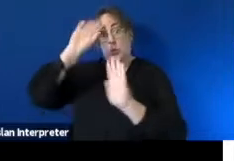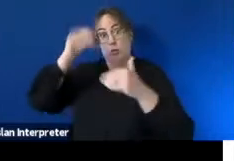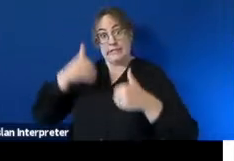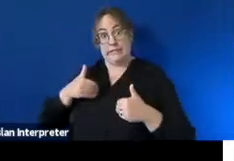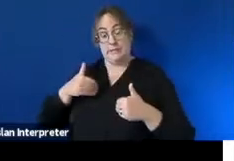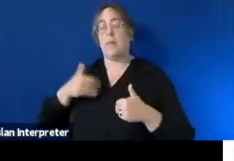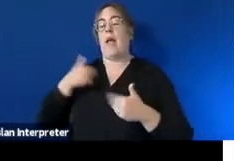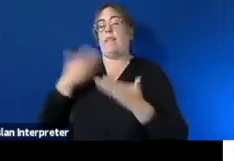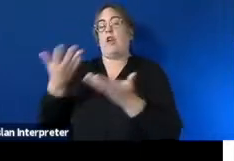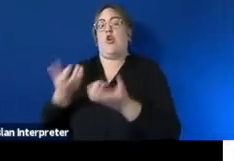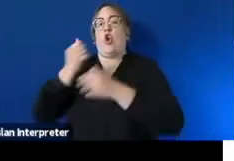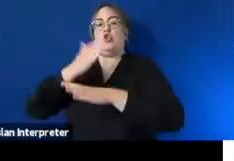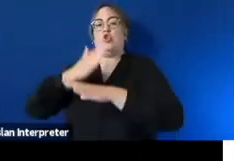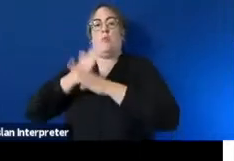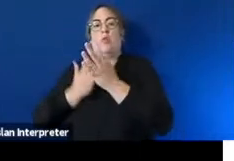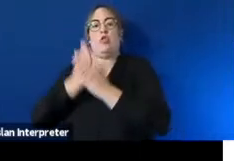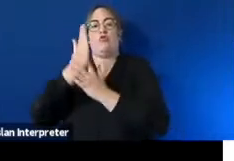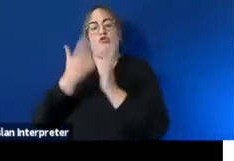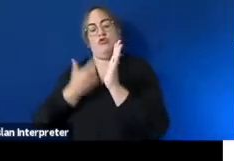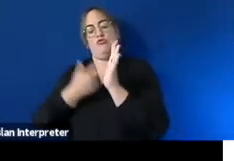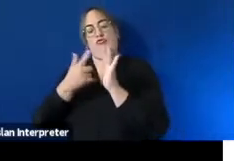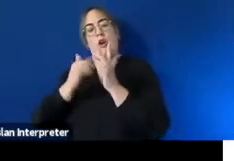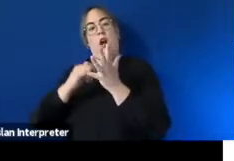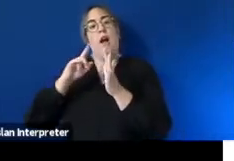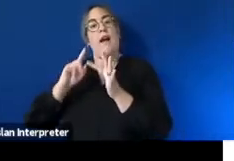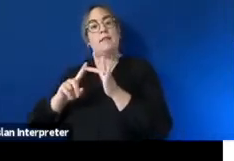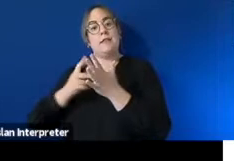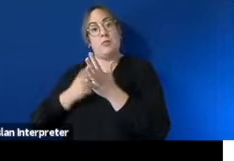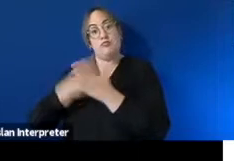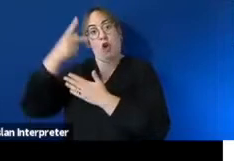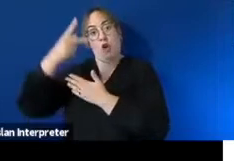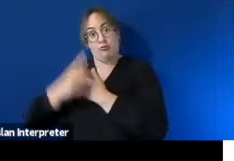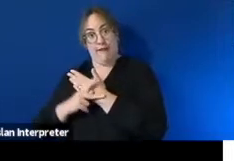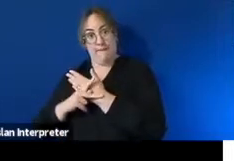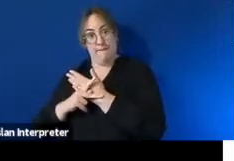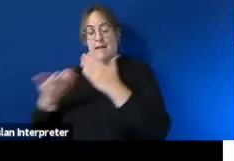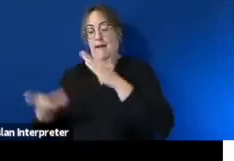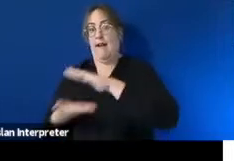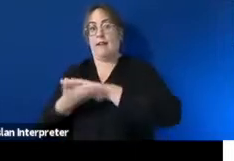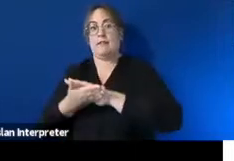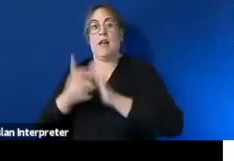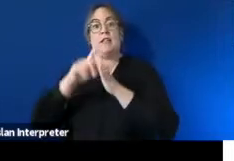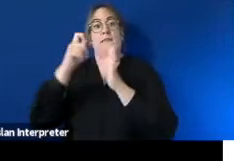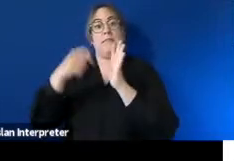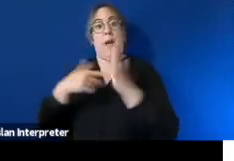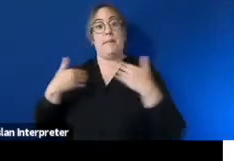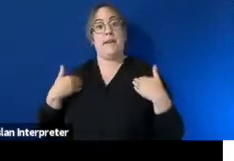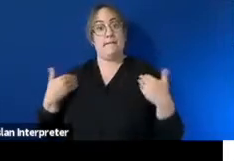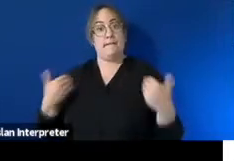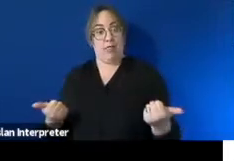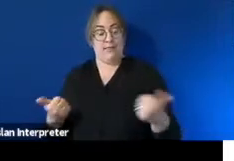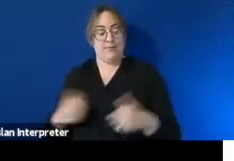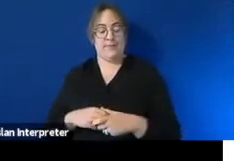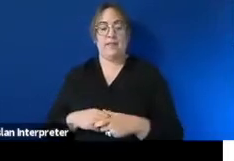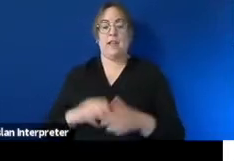which is an initiative designed to help people on the autism spectrum find work at the department of health tom has since progressed from his